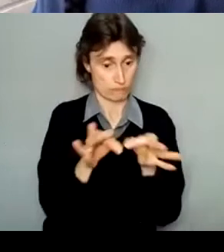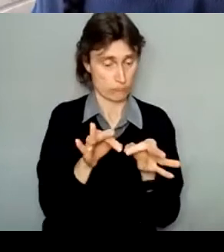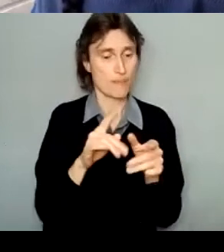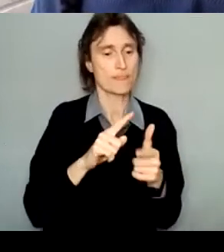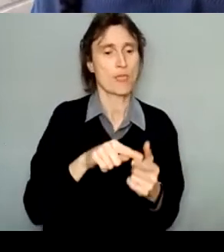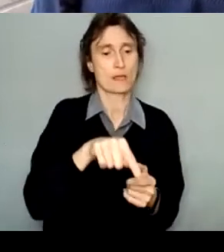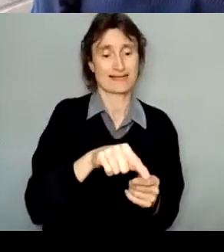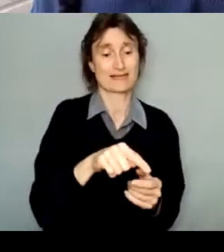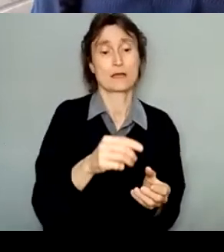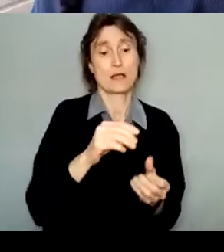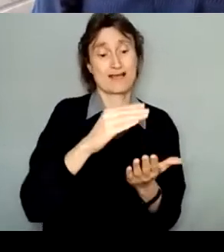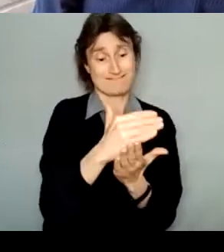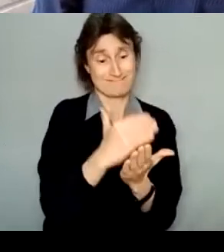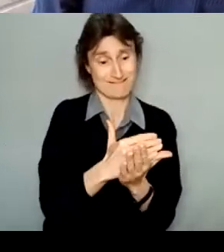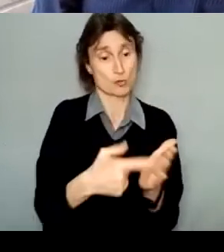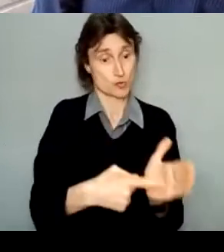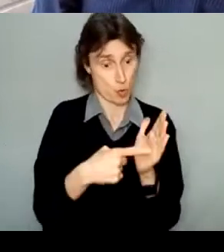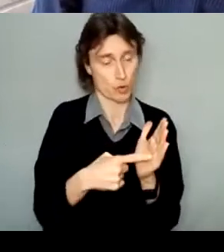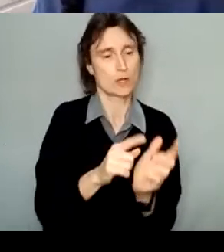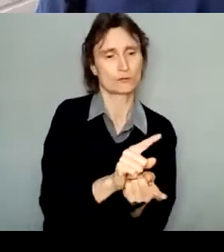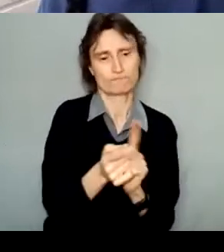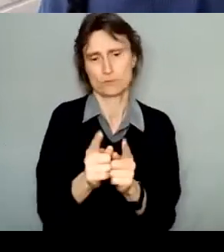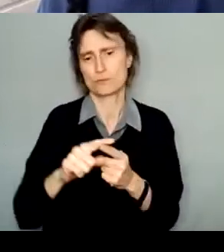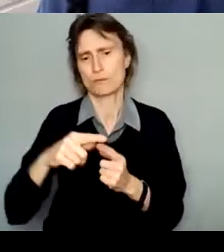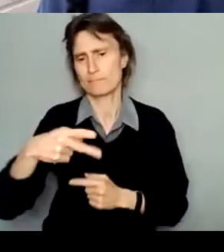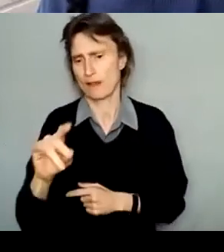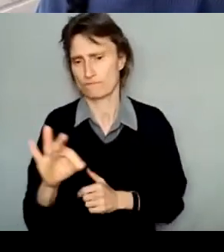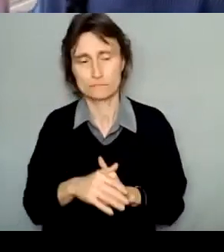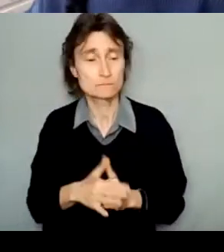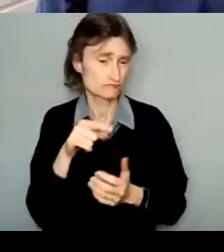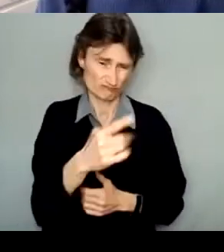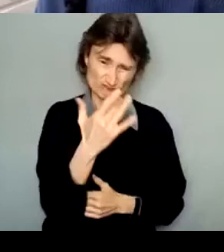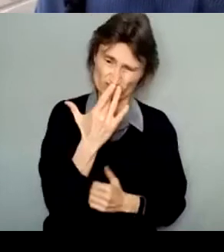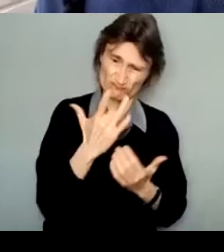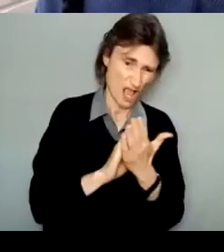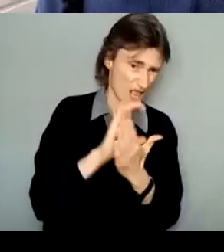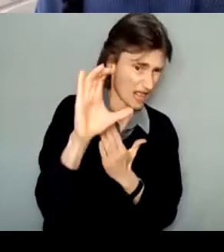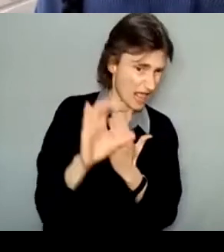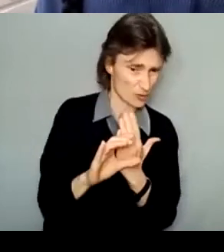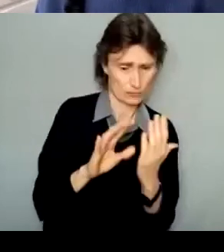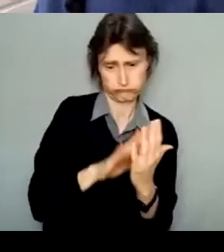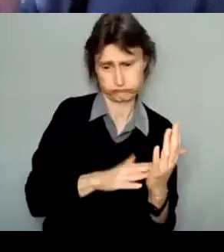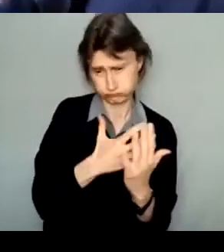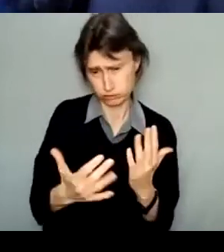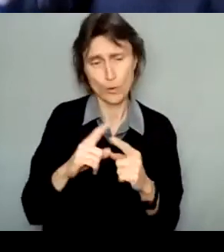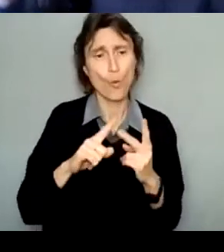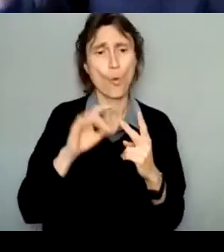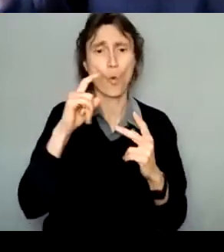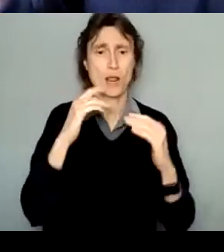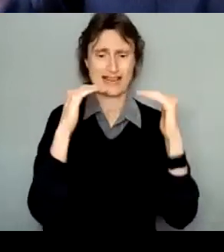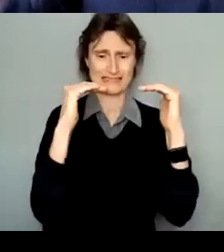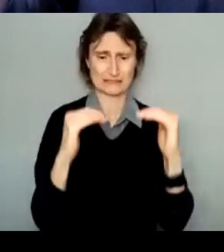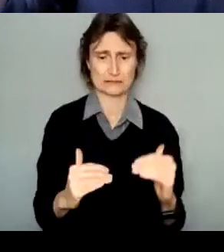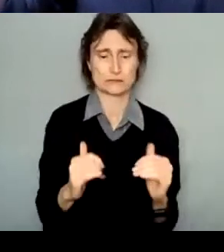Depending on your project, it might make sense to use a calendar format, a dated list format. So for example, a